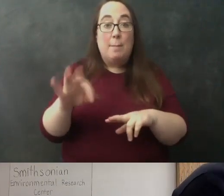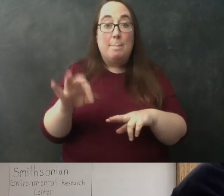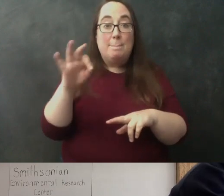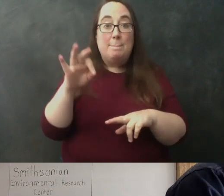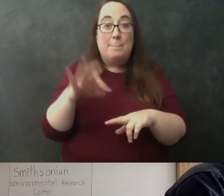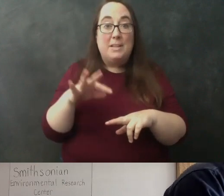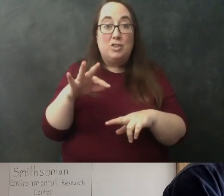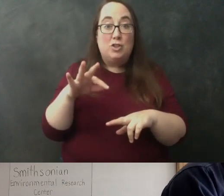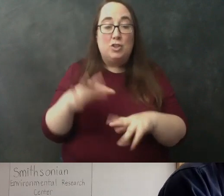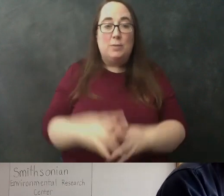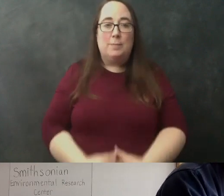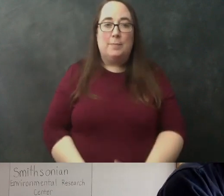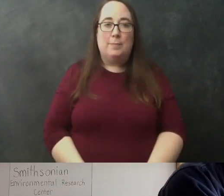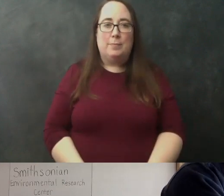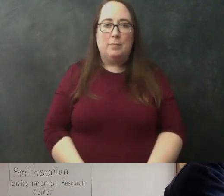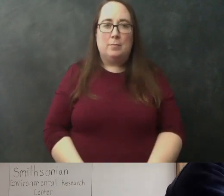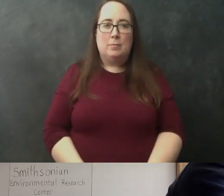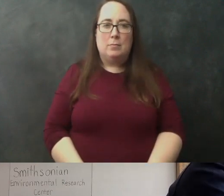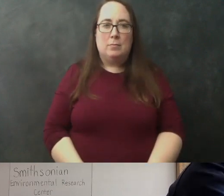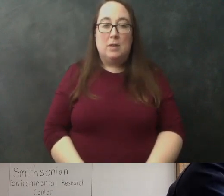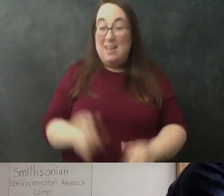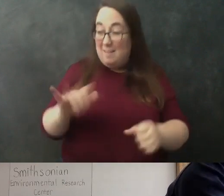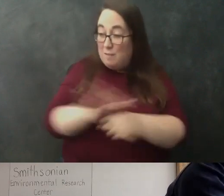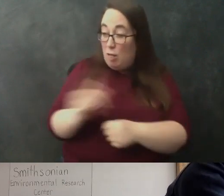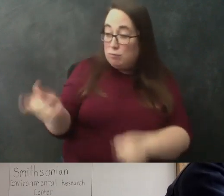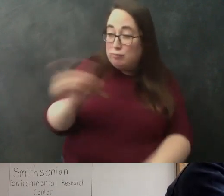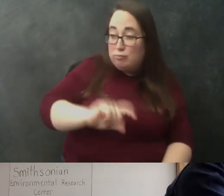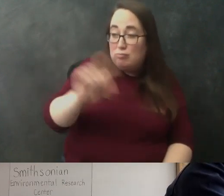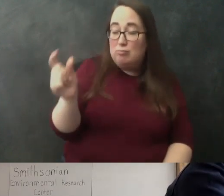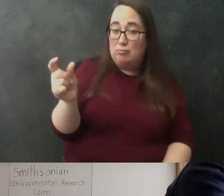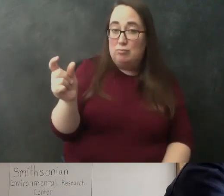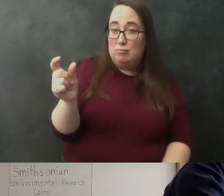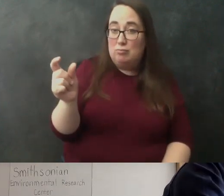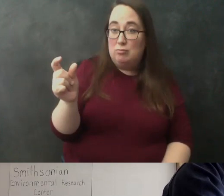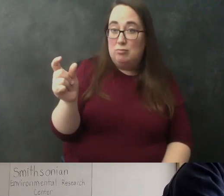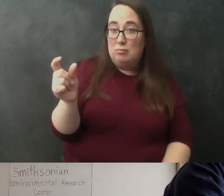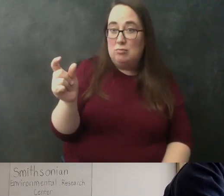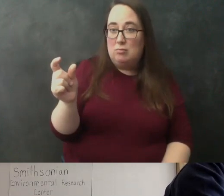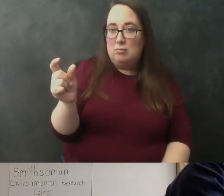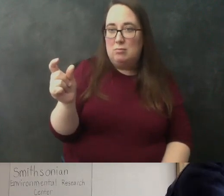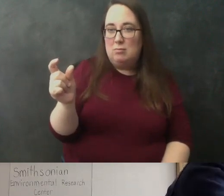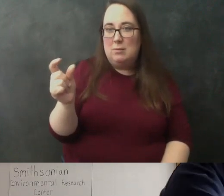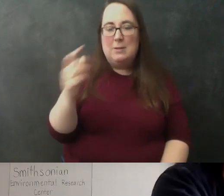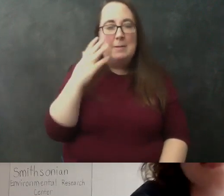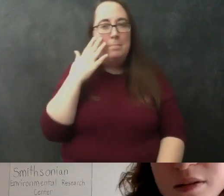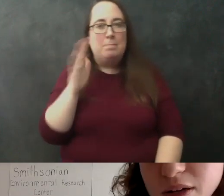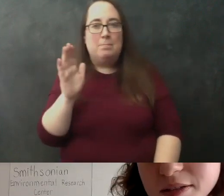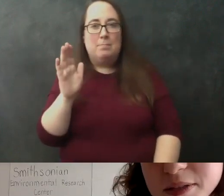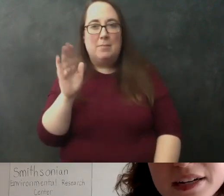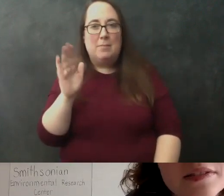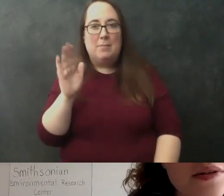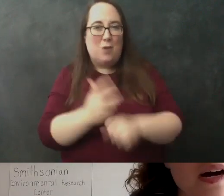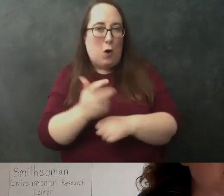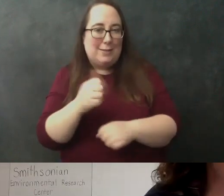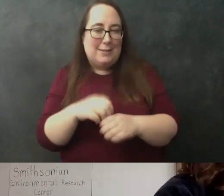oh a little salt packet what if just pour the whole thing and you think that'll be enough i think i don't know actually this is always the hardest in the